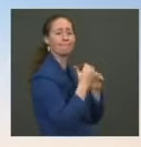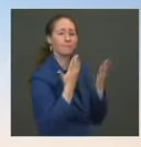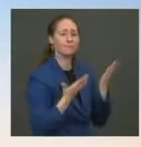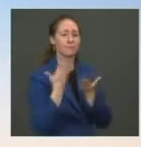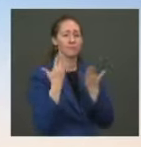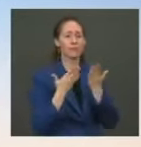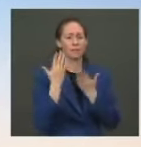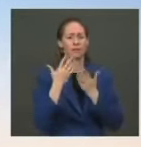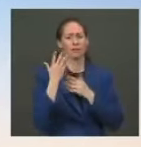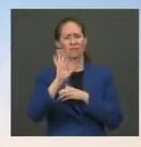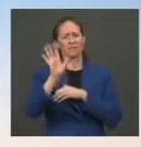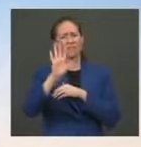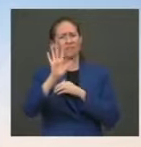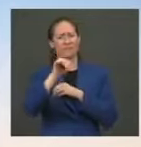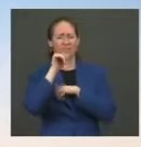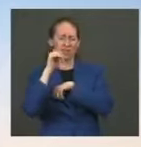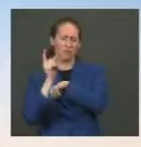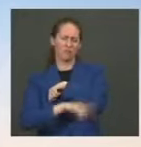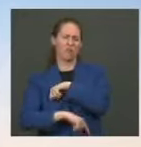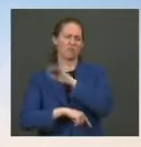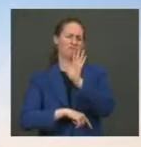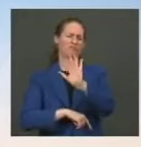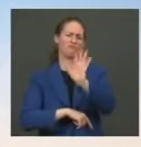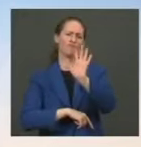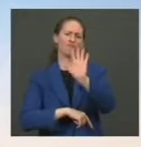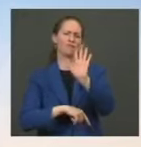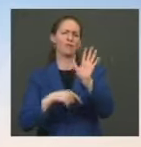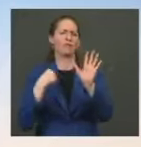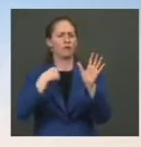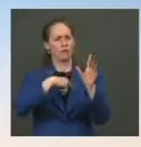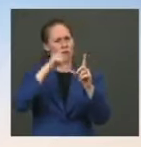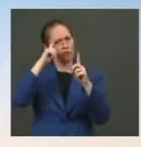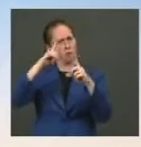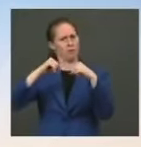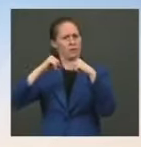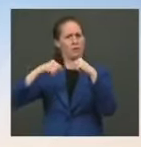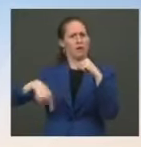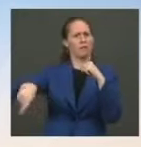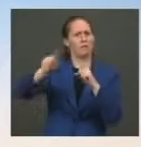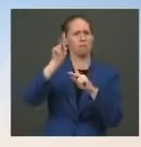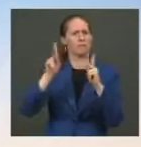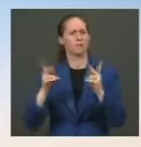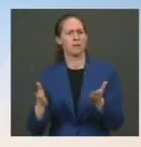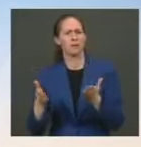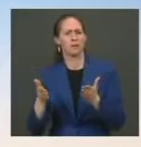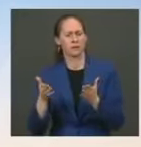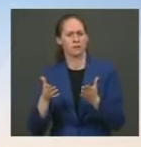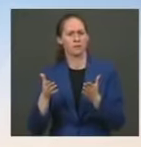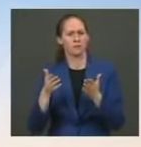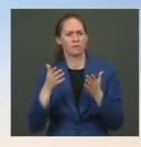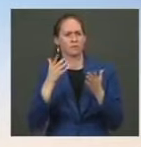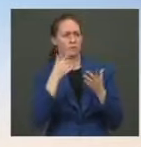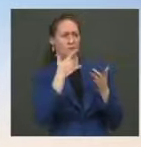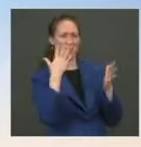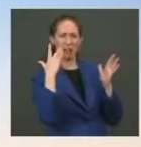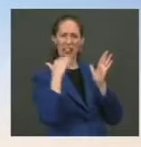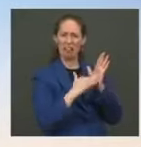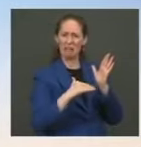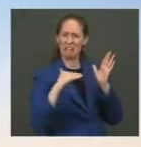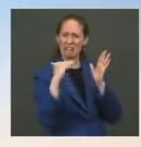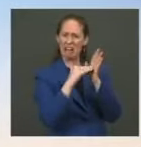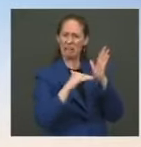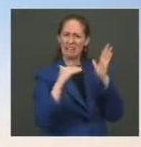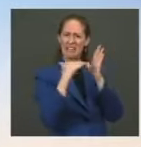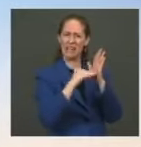about protecting the American people. So when there are thousands of people or hundreds or thousands of people who are who